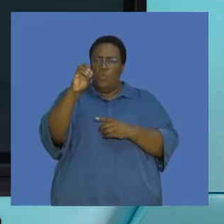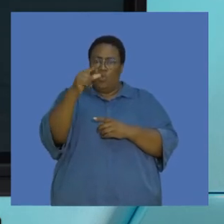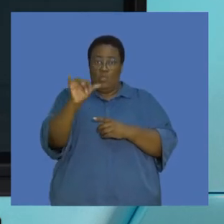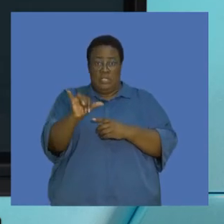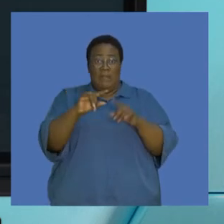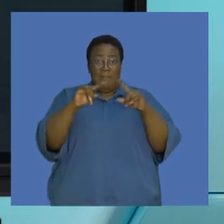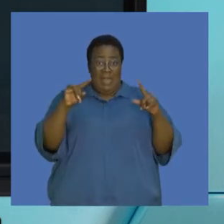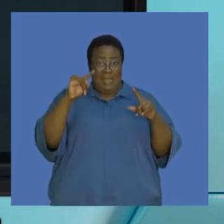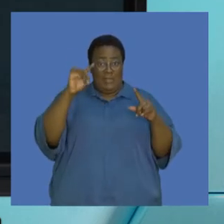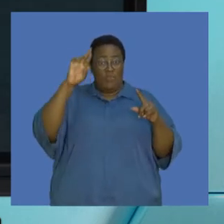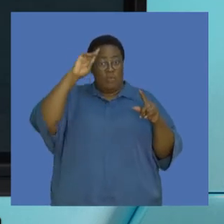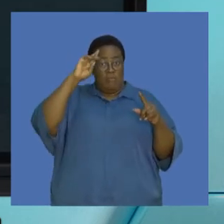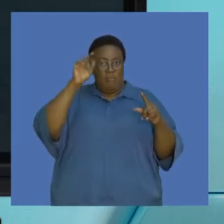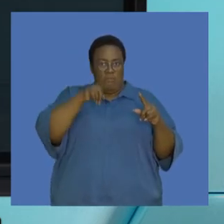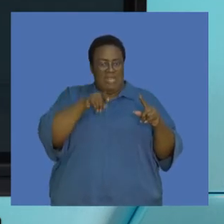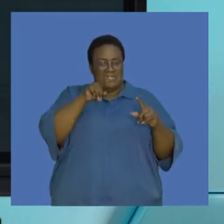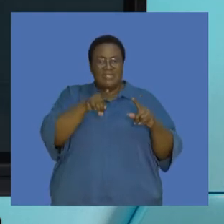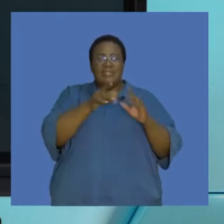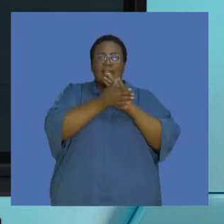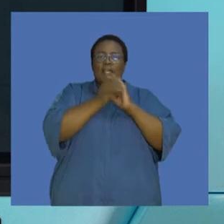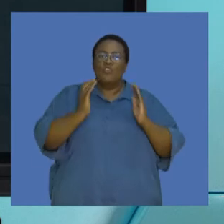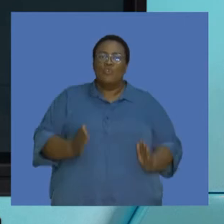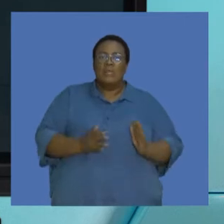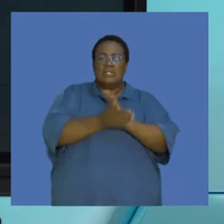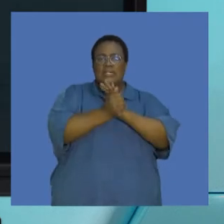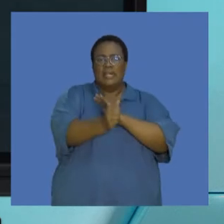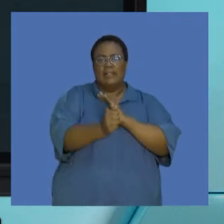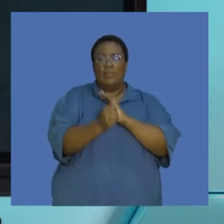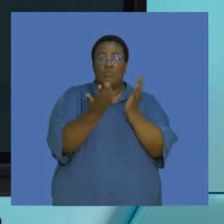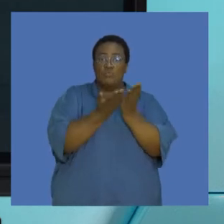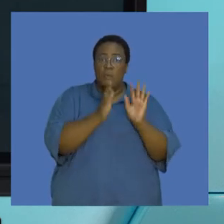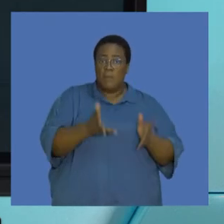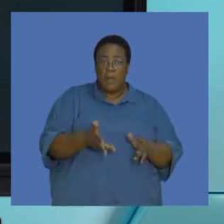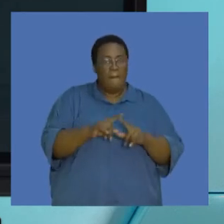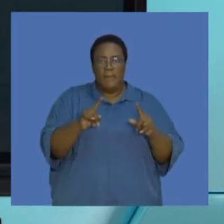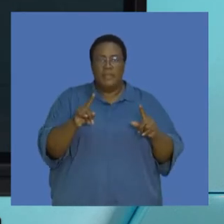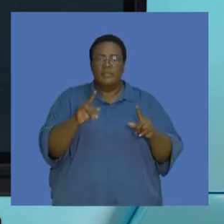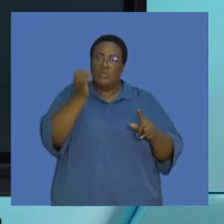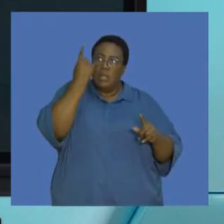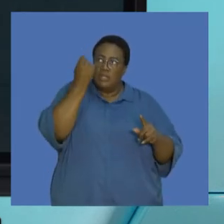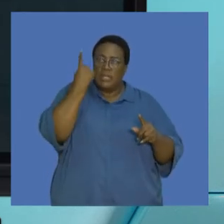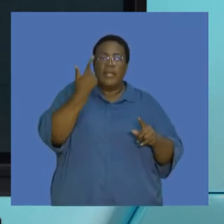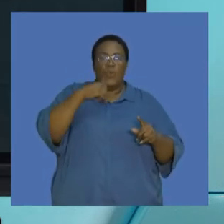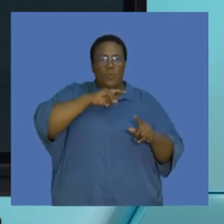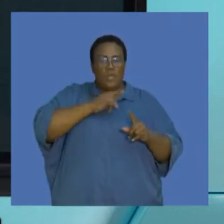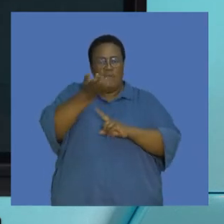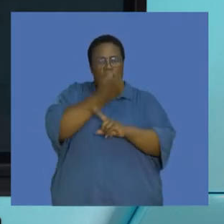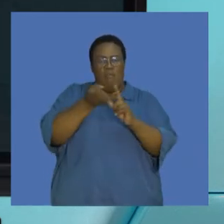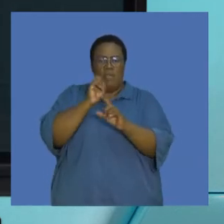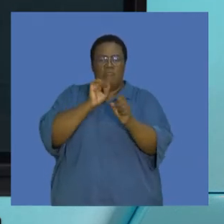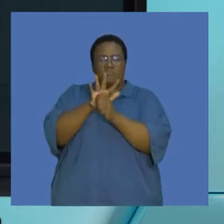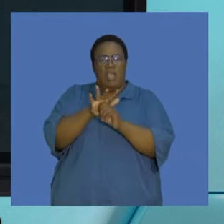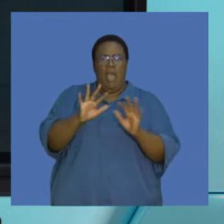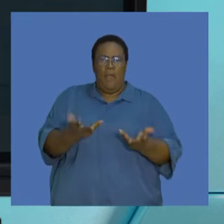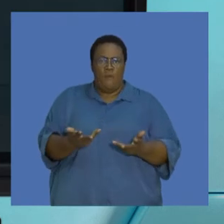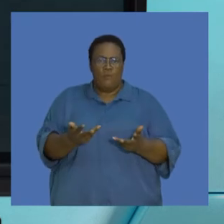a human skill that we need to carry through, not just for school, but to us to understand the impact we have on the environment. And I